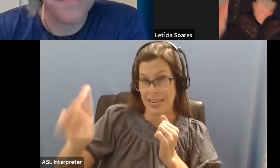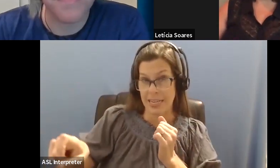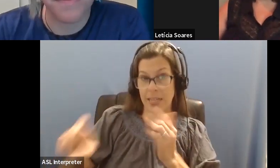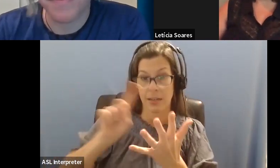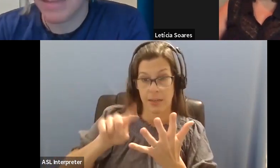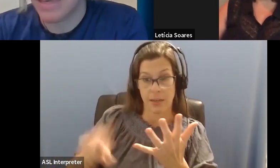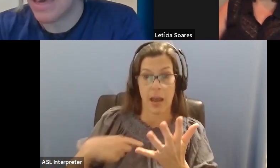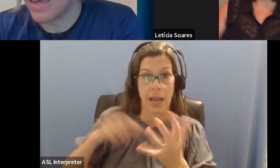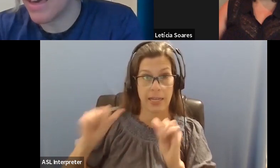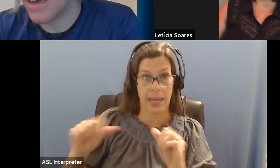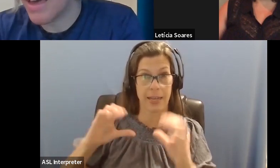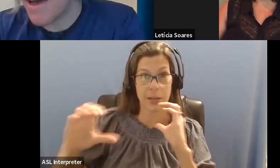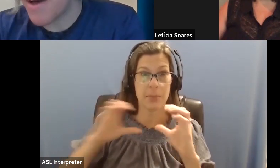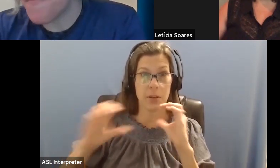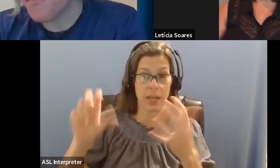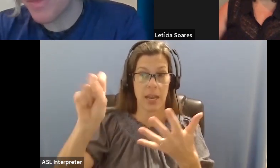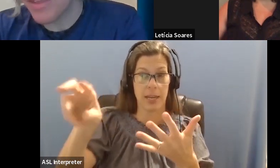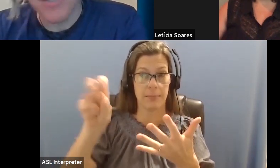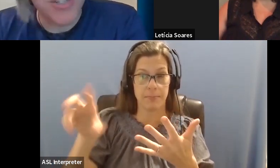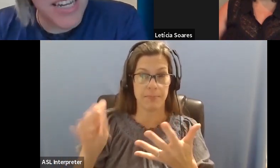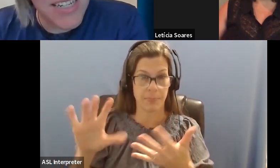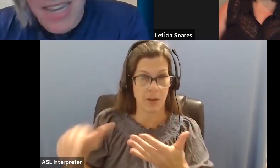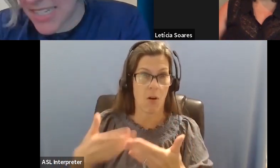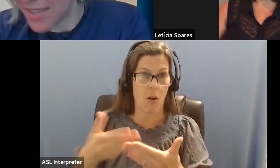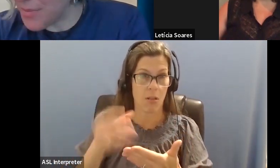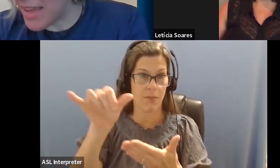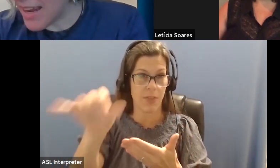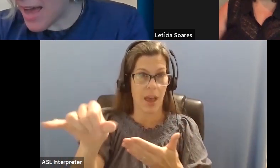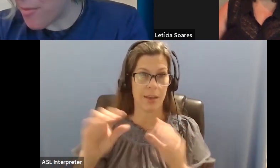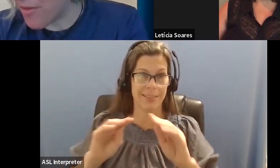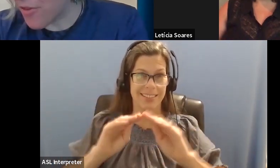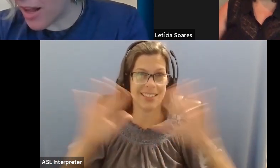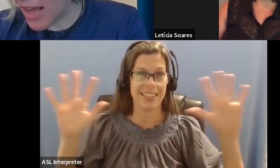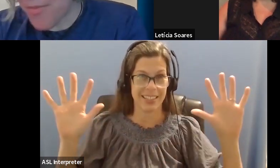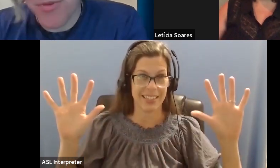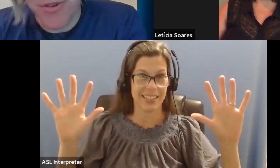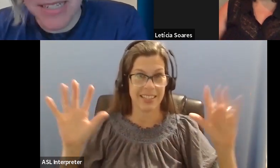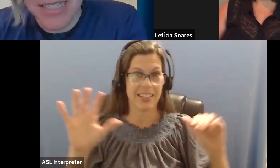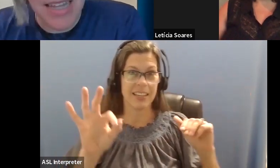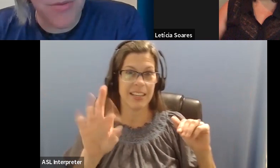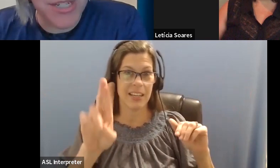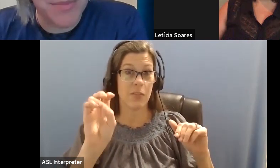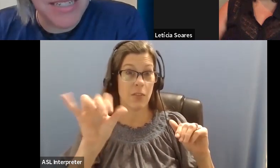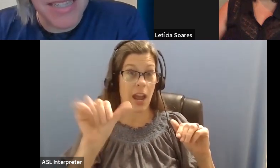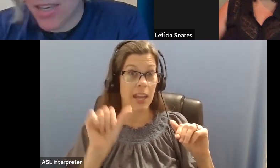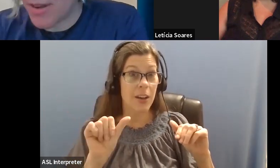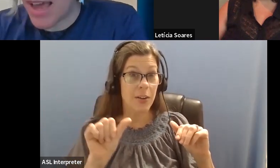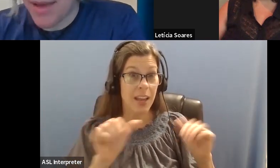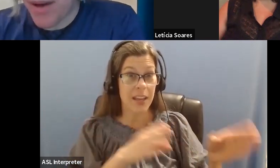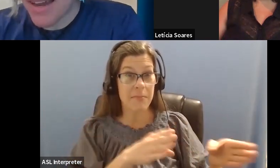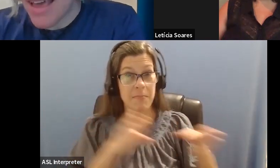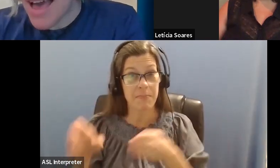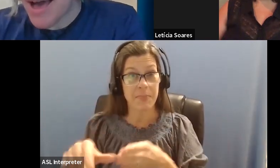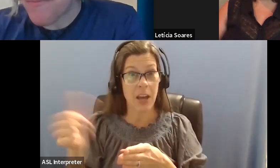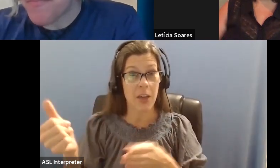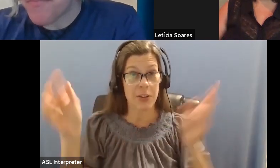Mm-hmm. Mm-hmm. Yeah. Yeah. Um, so changing tact a little bit, um, we've got a couple more questions and then we'll jump into the Q and